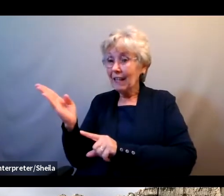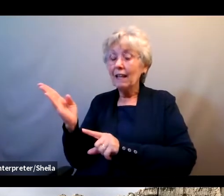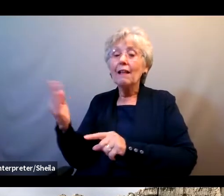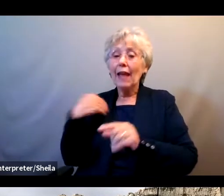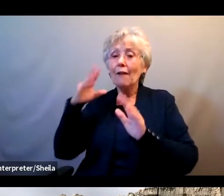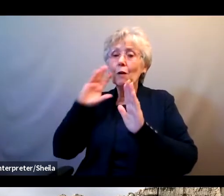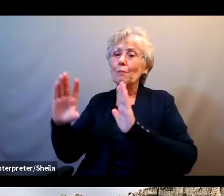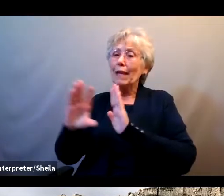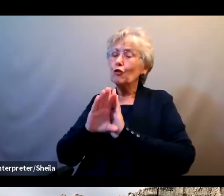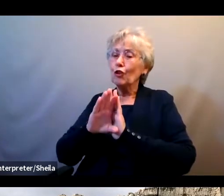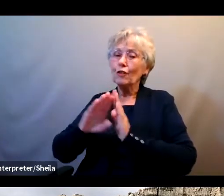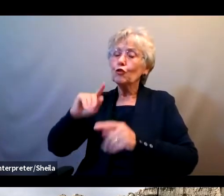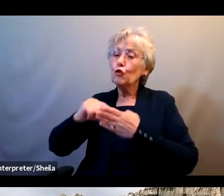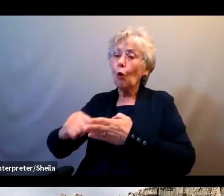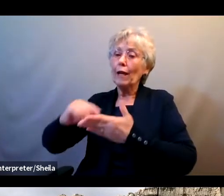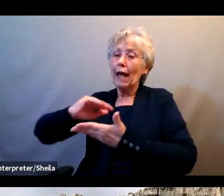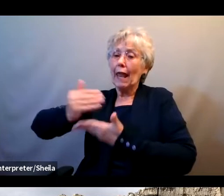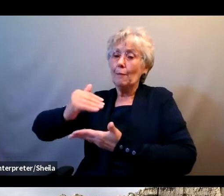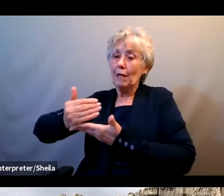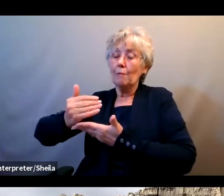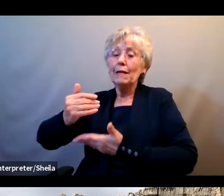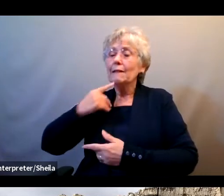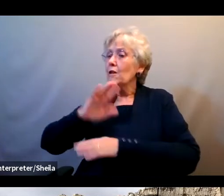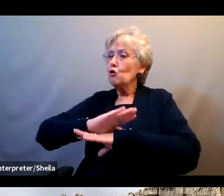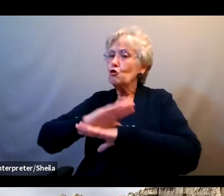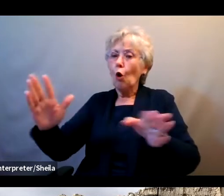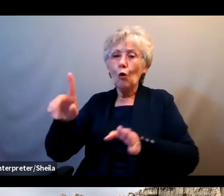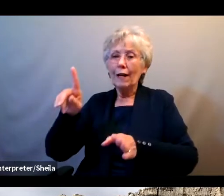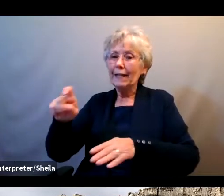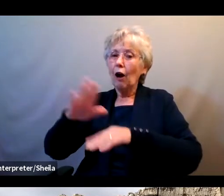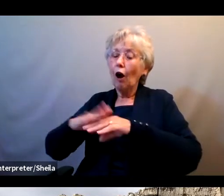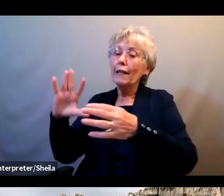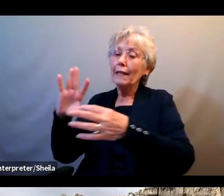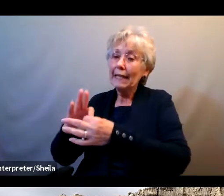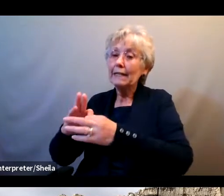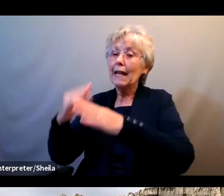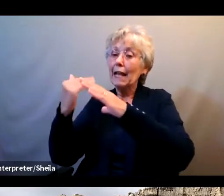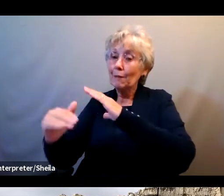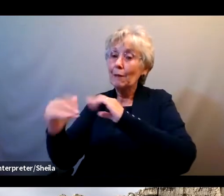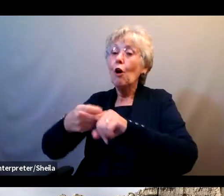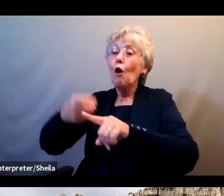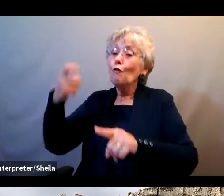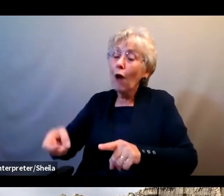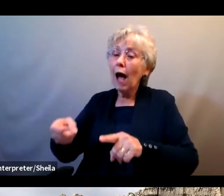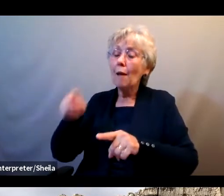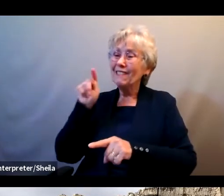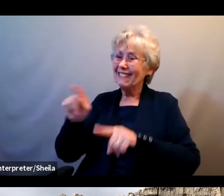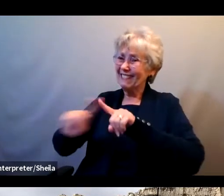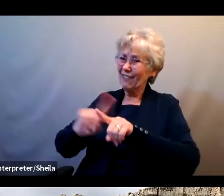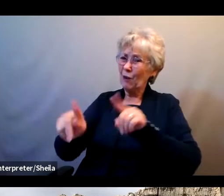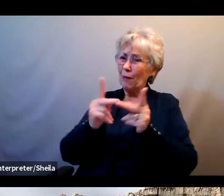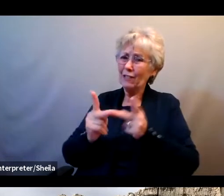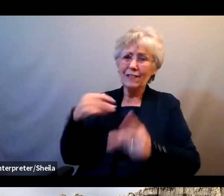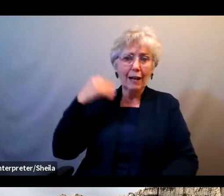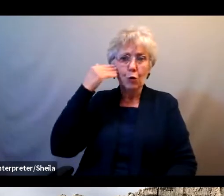It says, don't click on links and emails from sources you don't know. Scammers